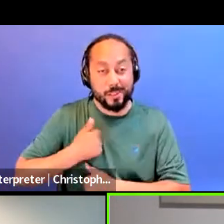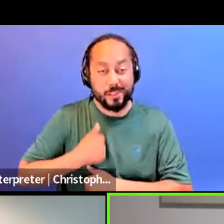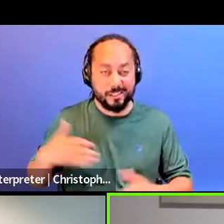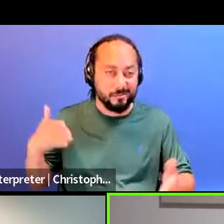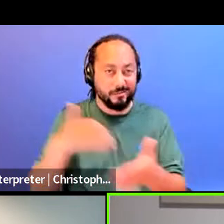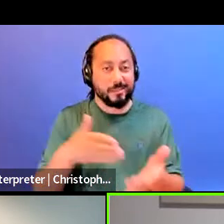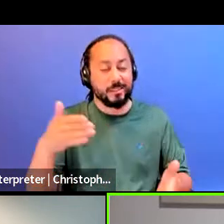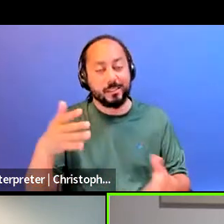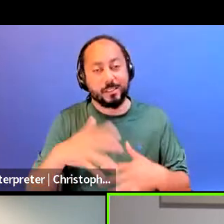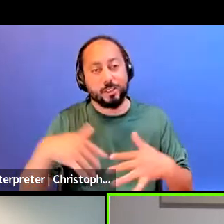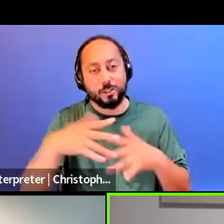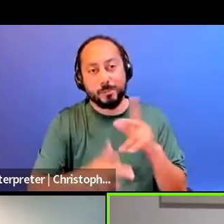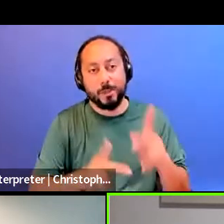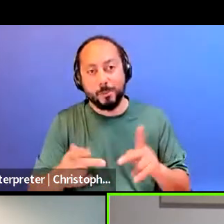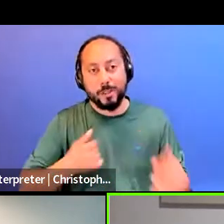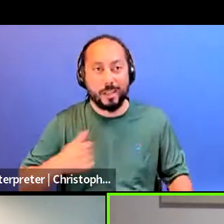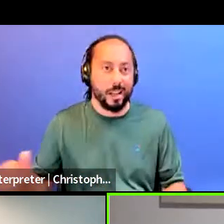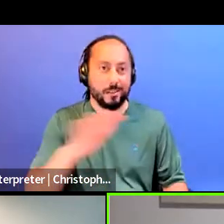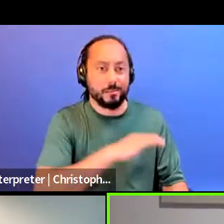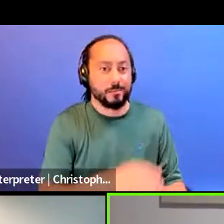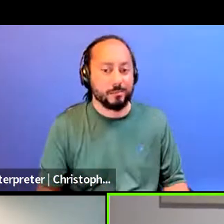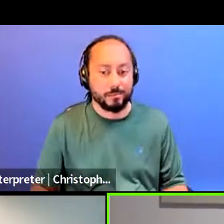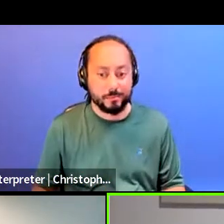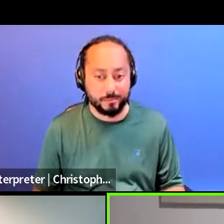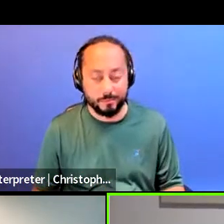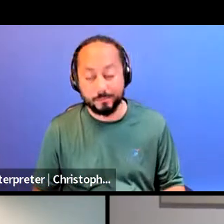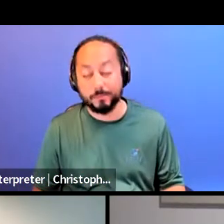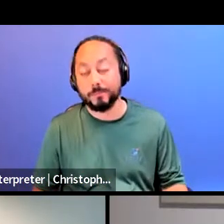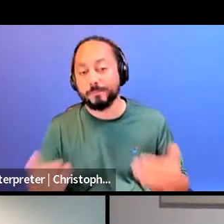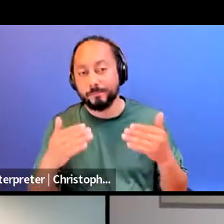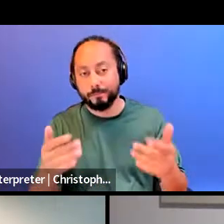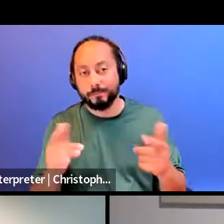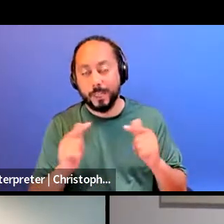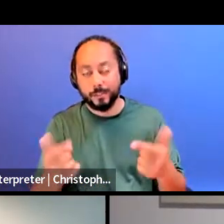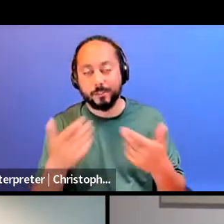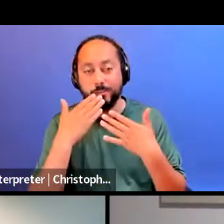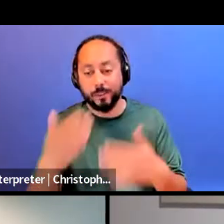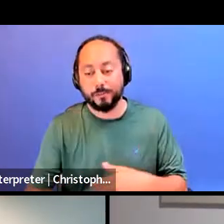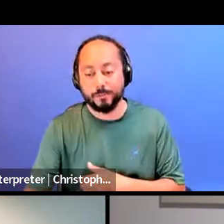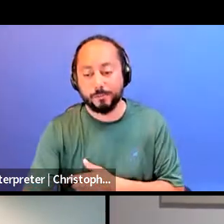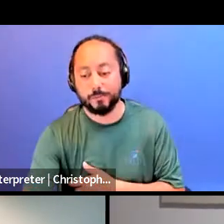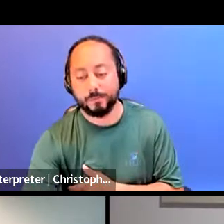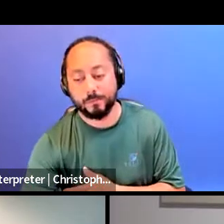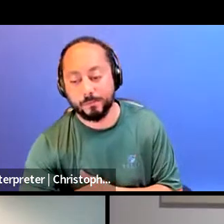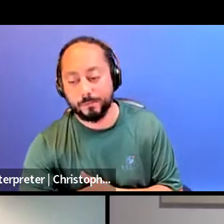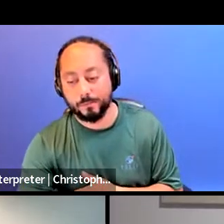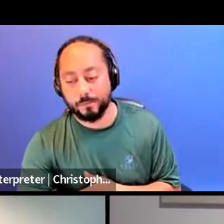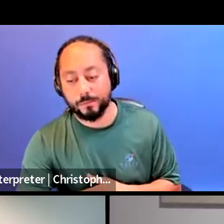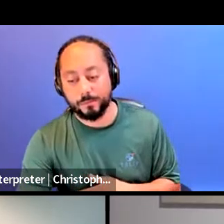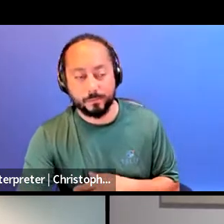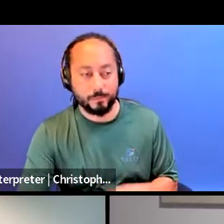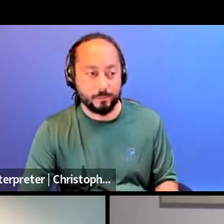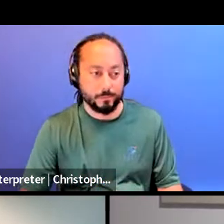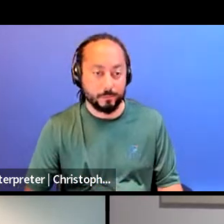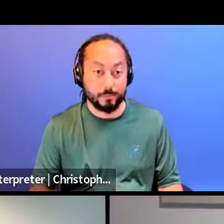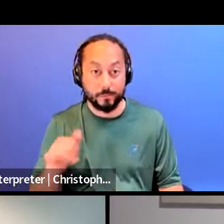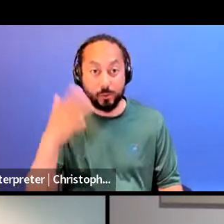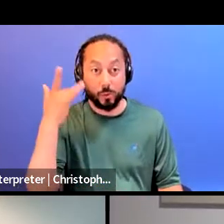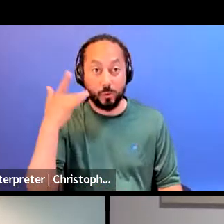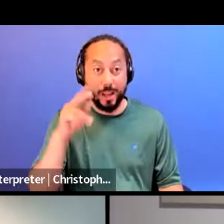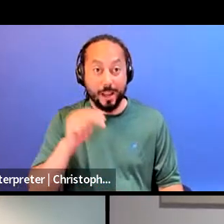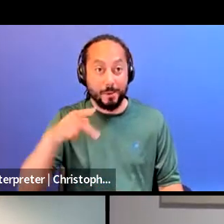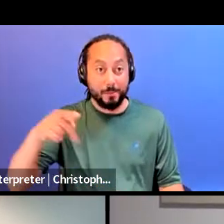So anyway, I could go on, but I'll pass it on. Miigwech. Thank you. This is why no pride in policing coalition exists.